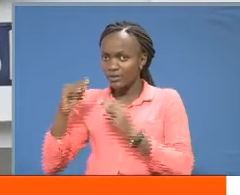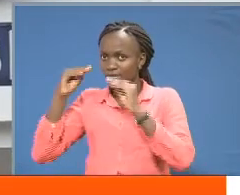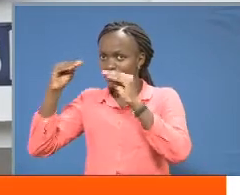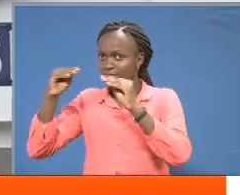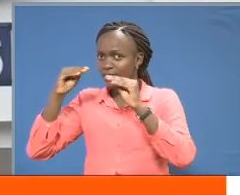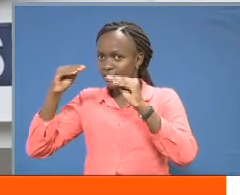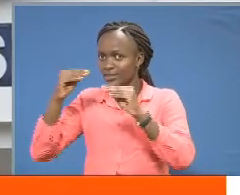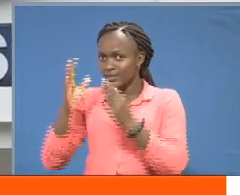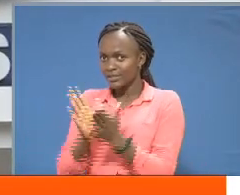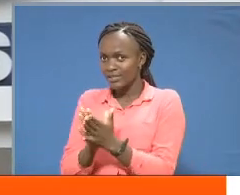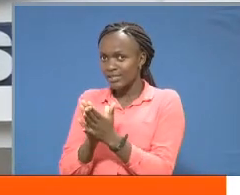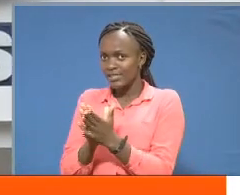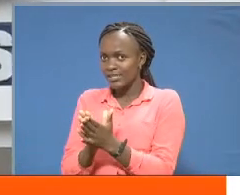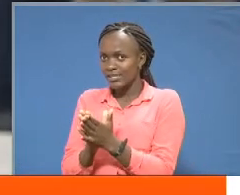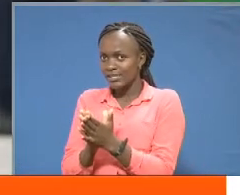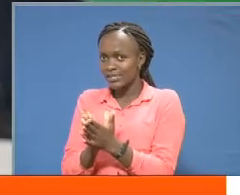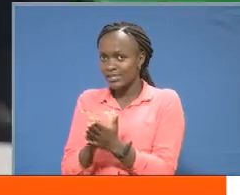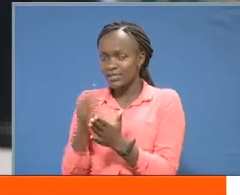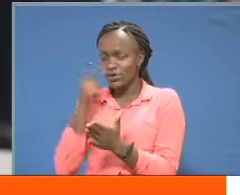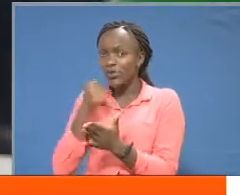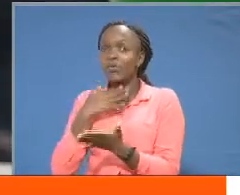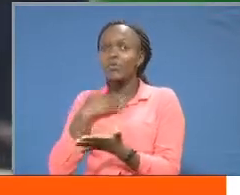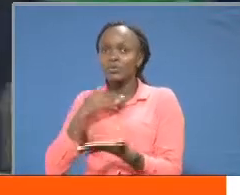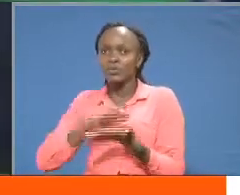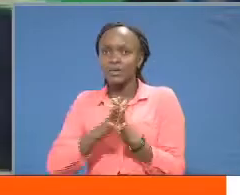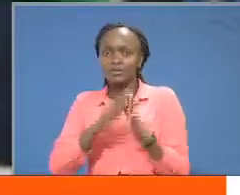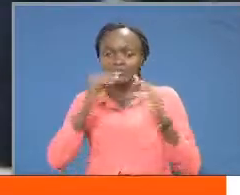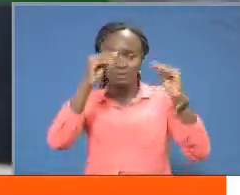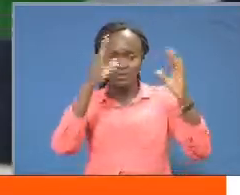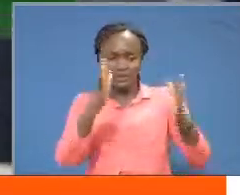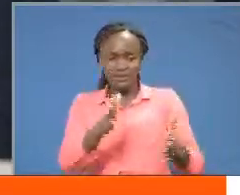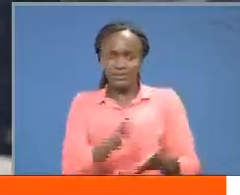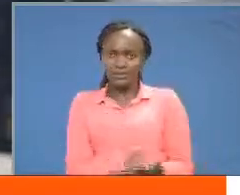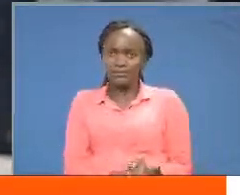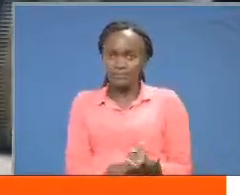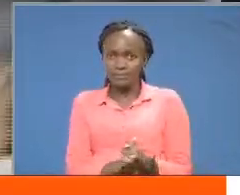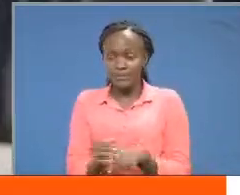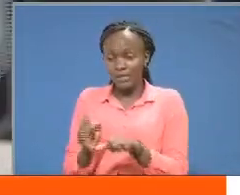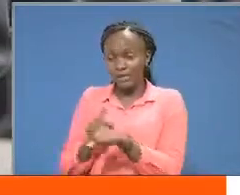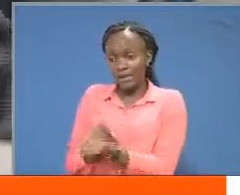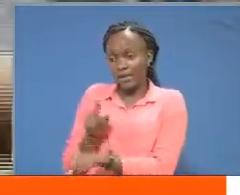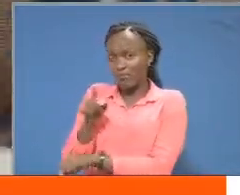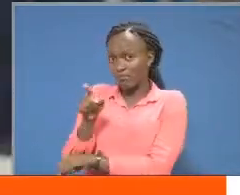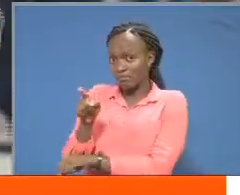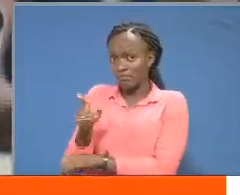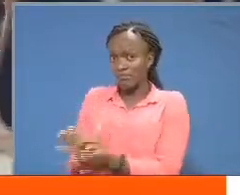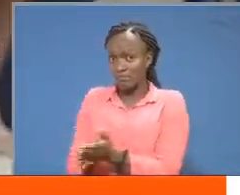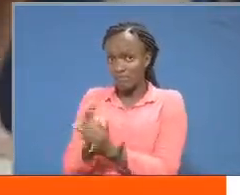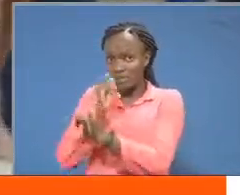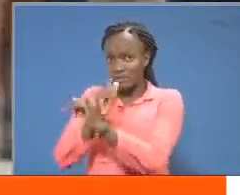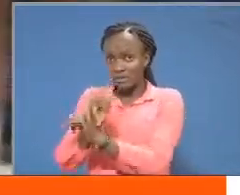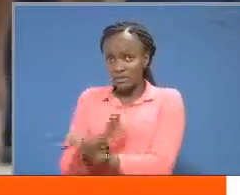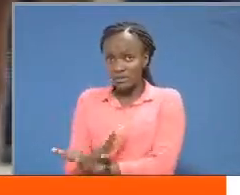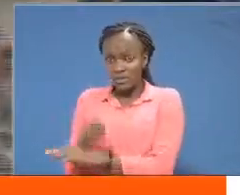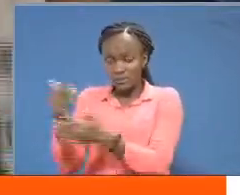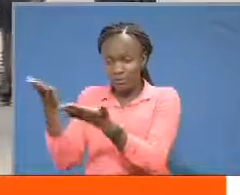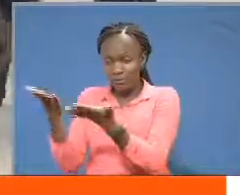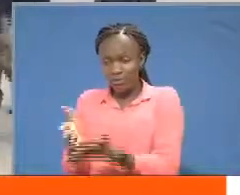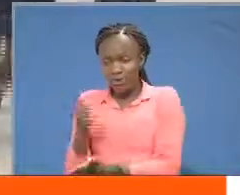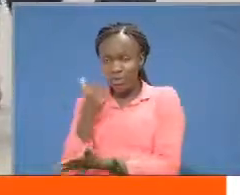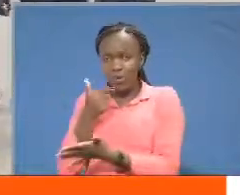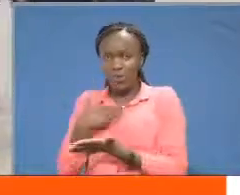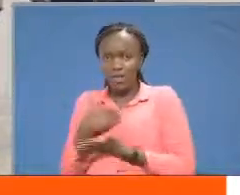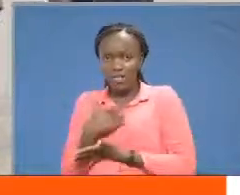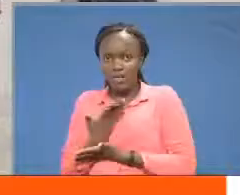at that time the institution admitted only few students